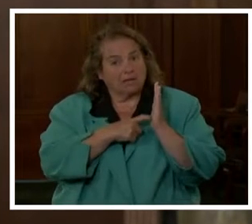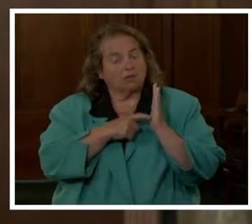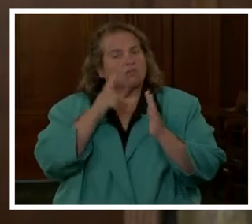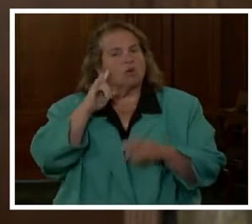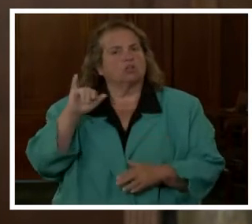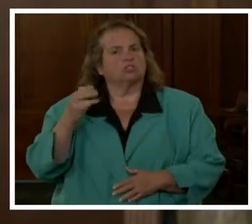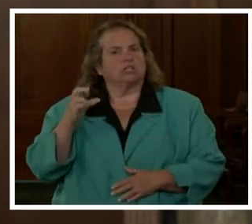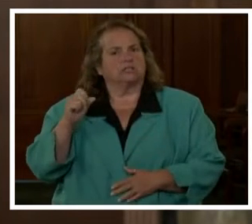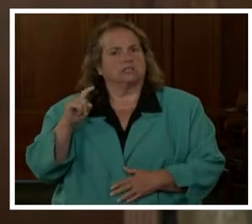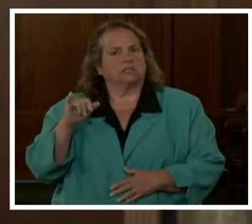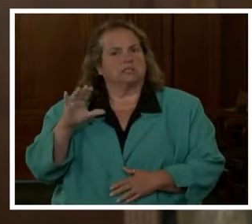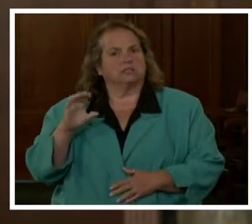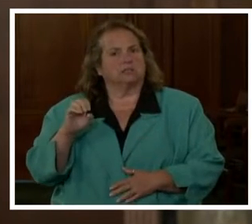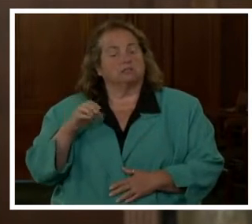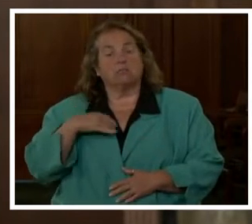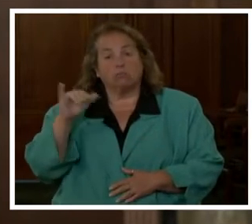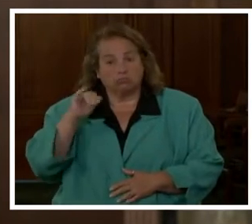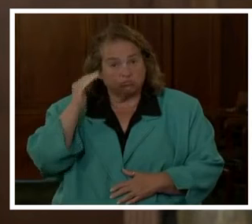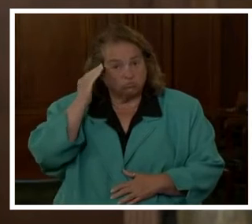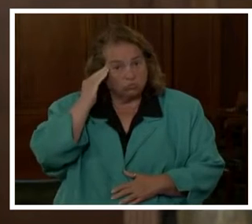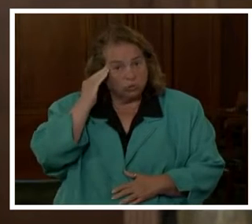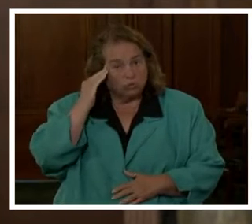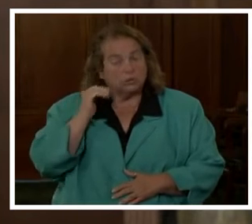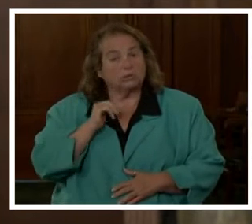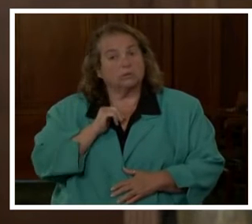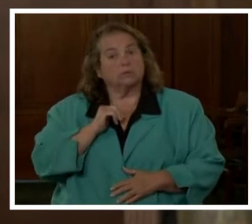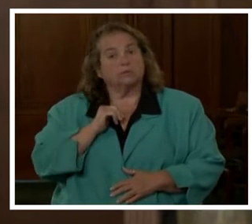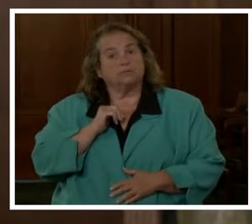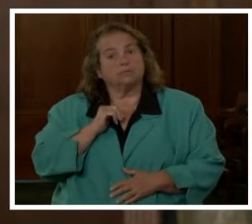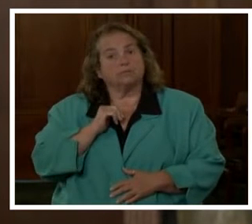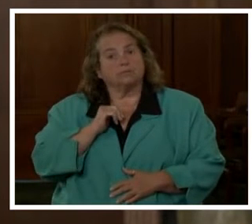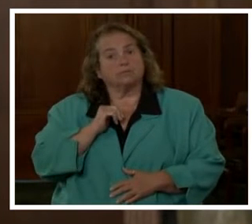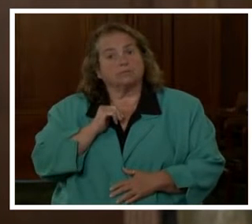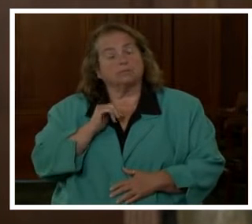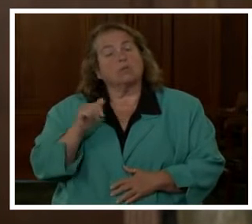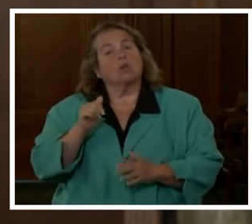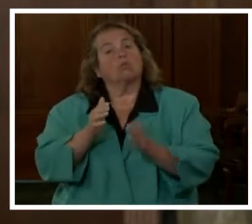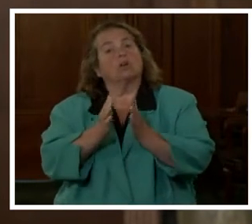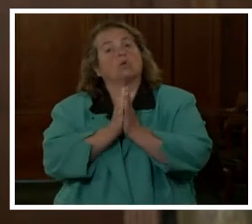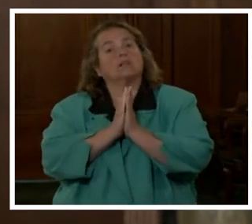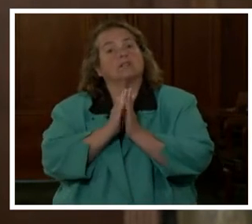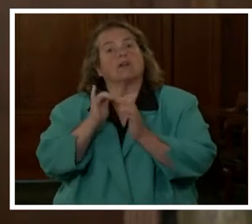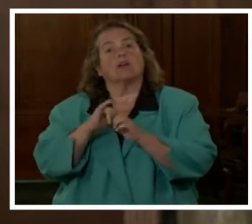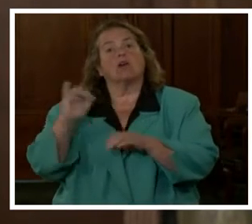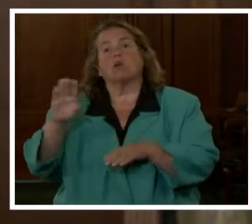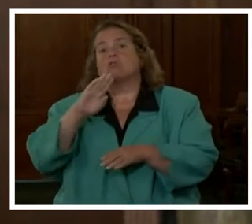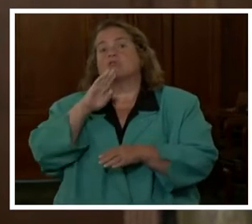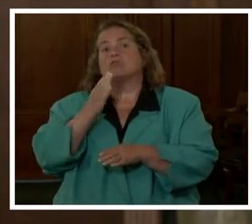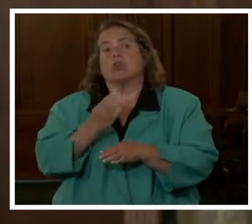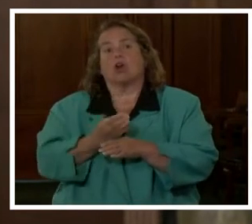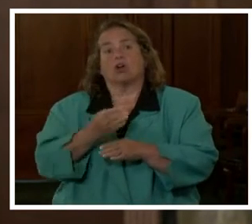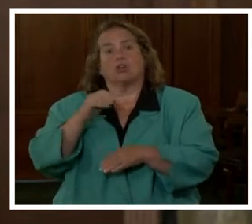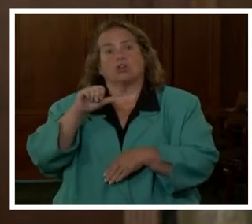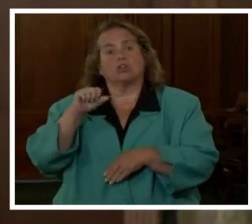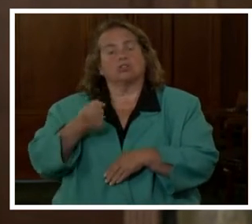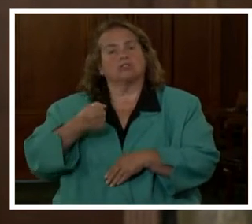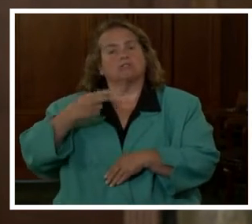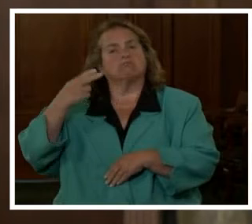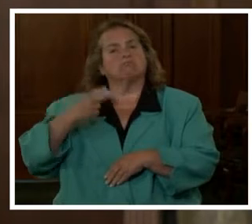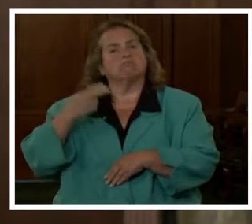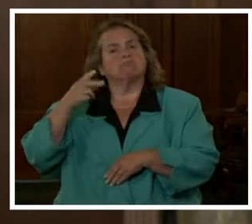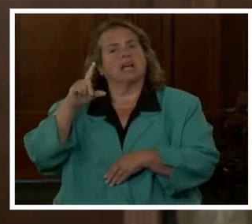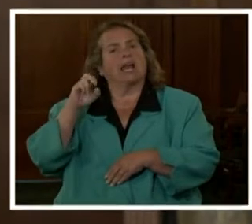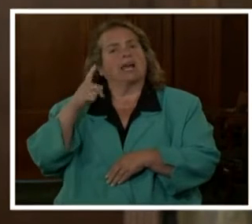justice. But I also know a request that that her daughter's legacy is not marred by violence.